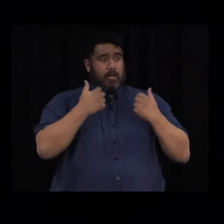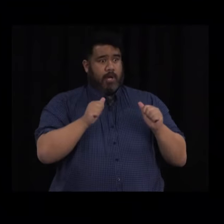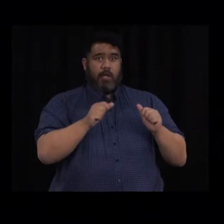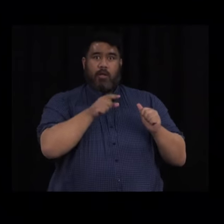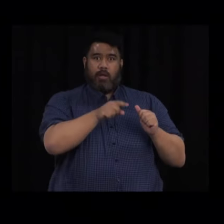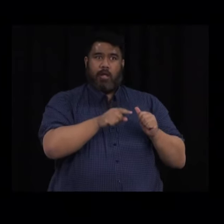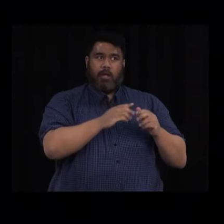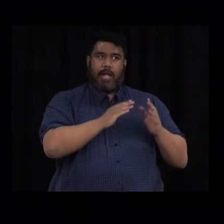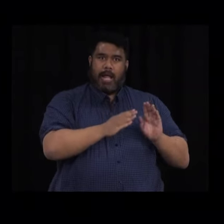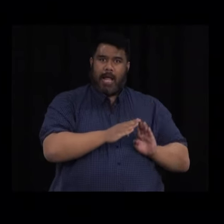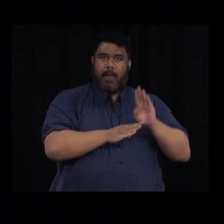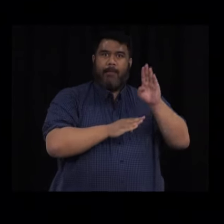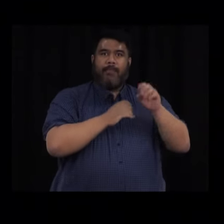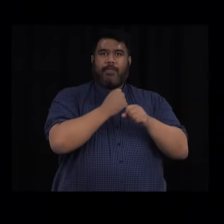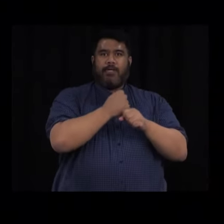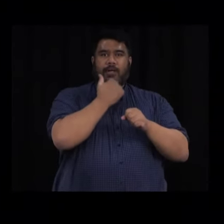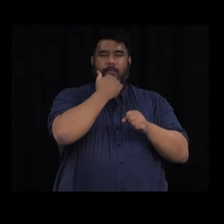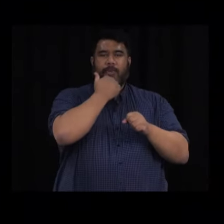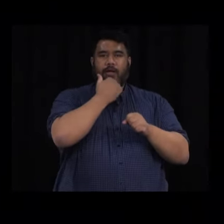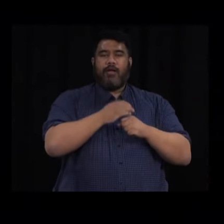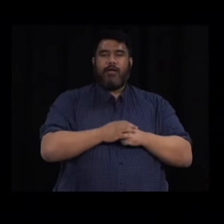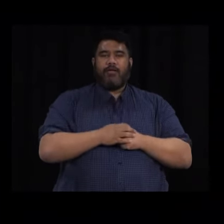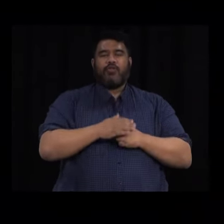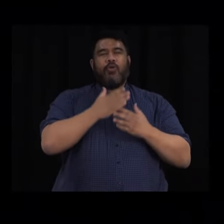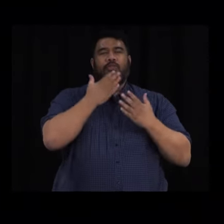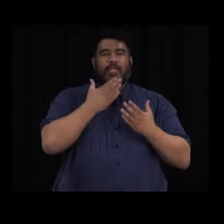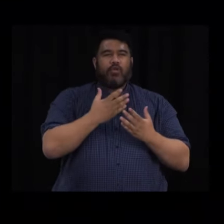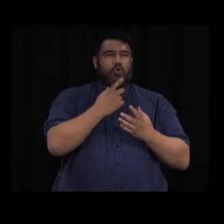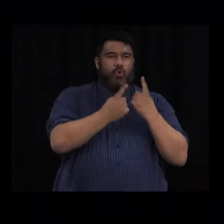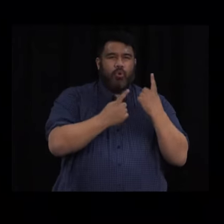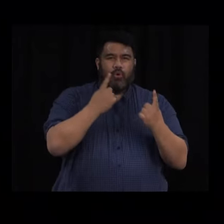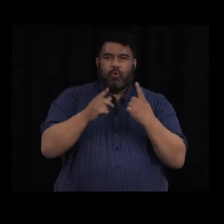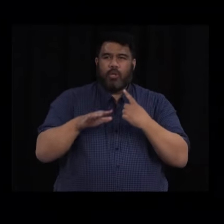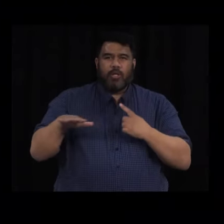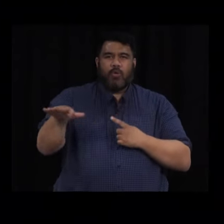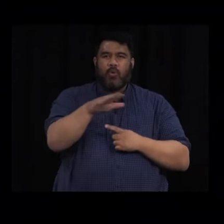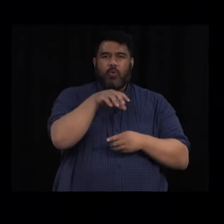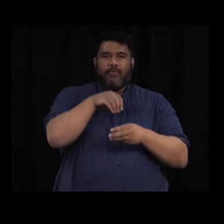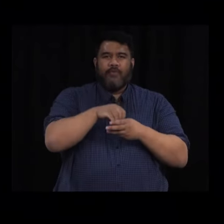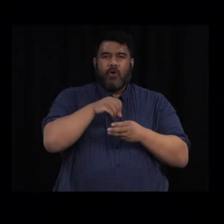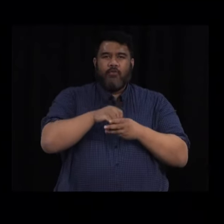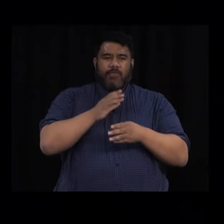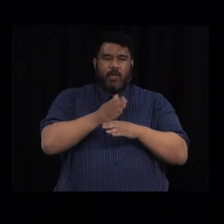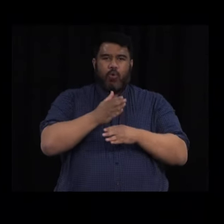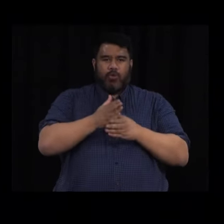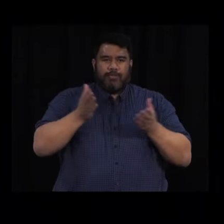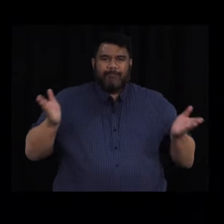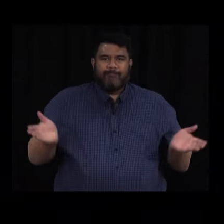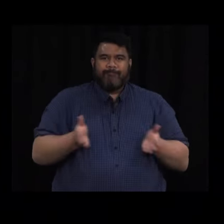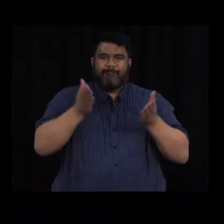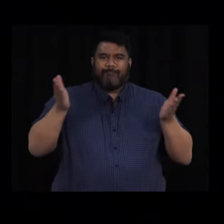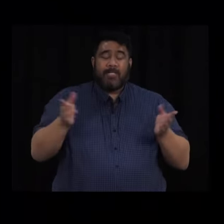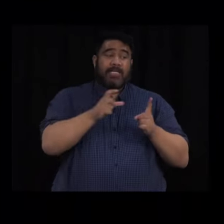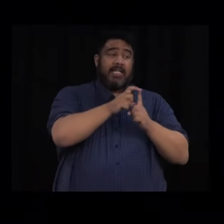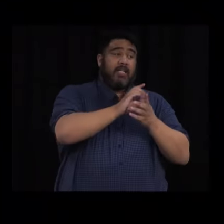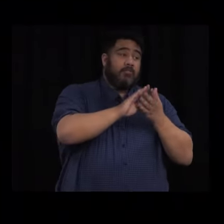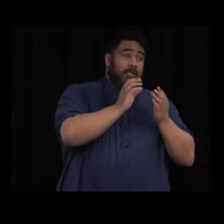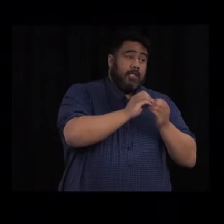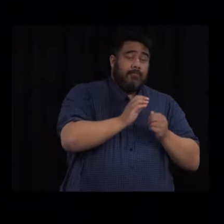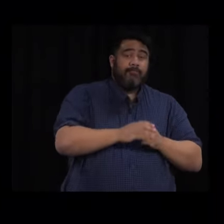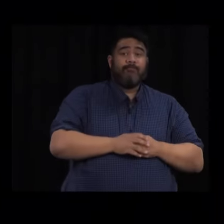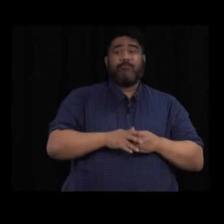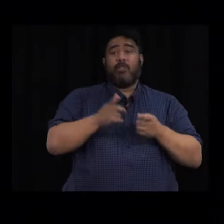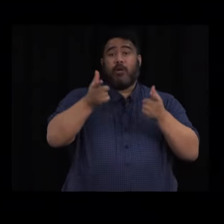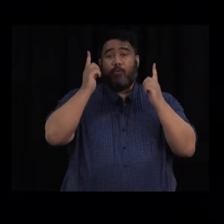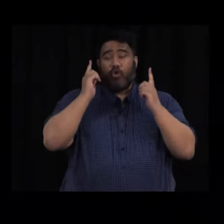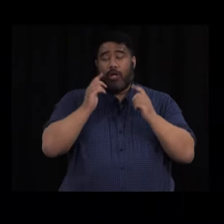amongst those workers as a result of that. So I want to thank everybody that has been involved in that effort from our DHBs to the employers,